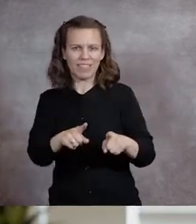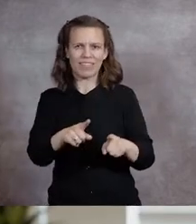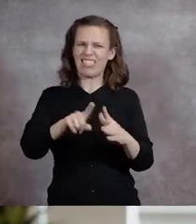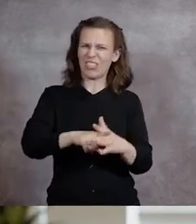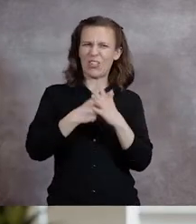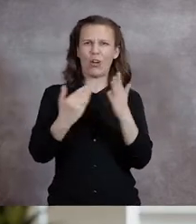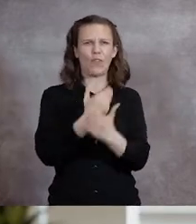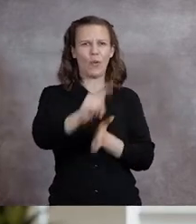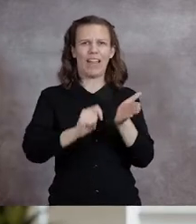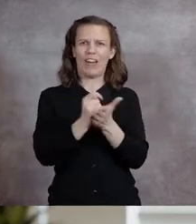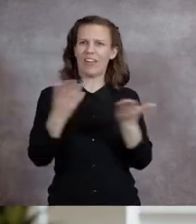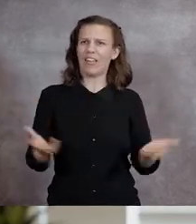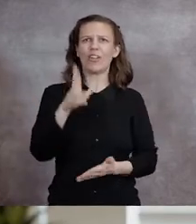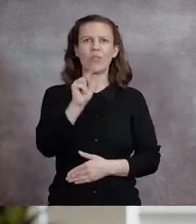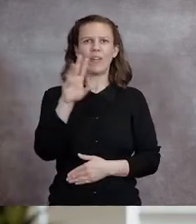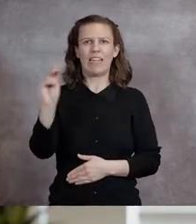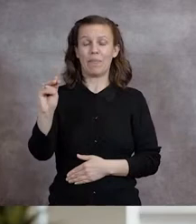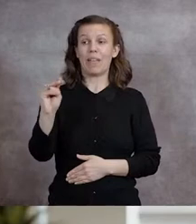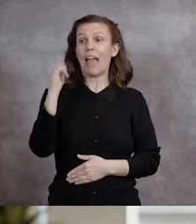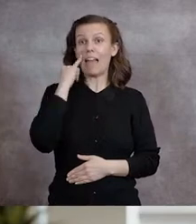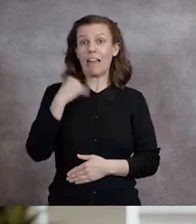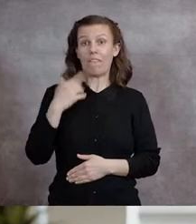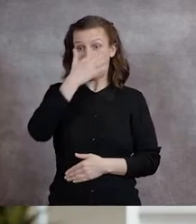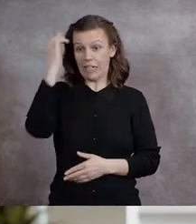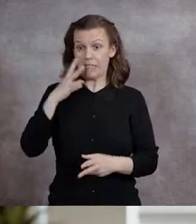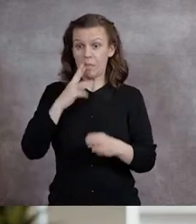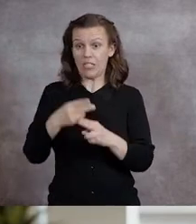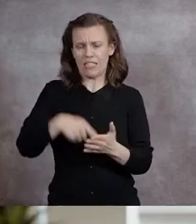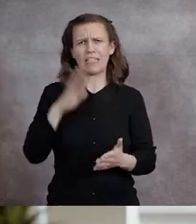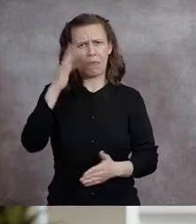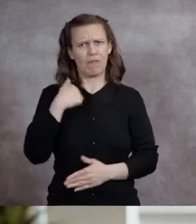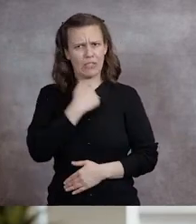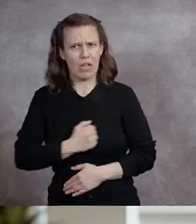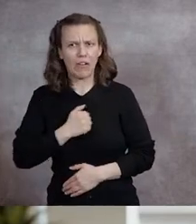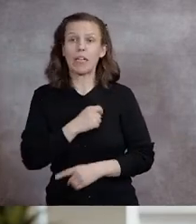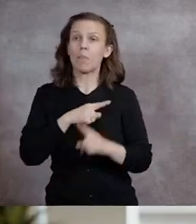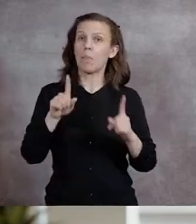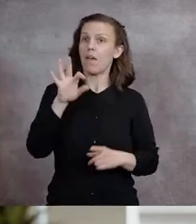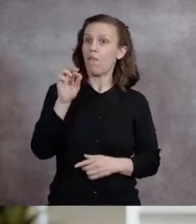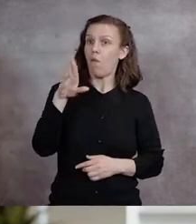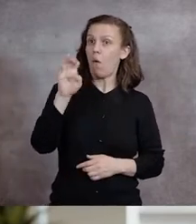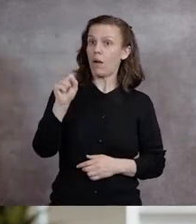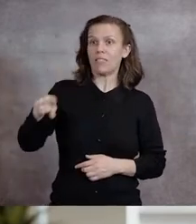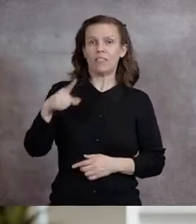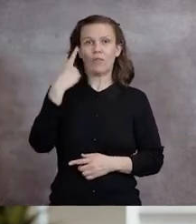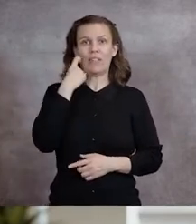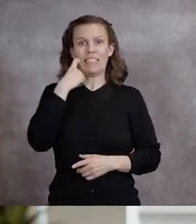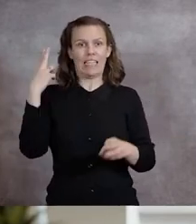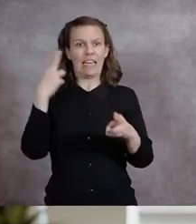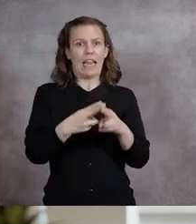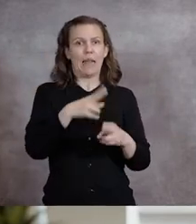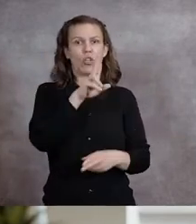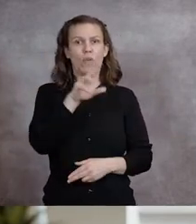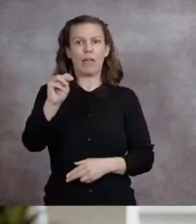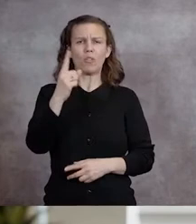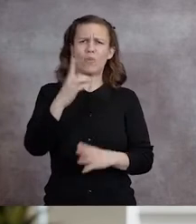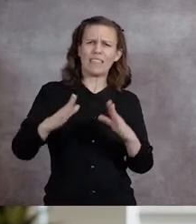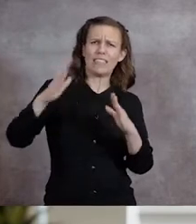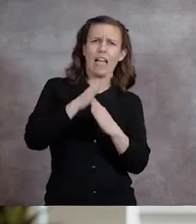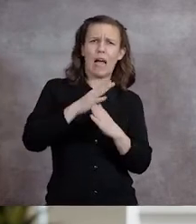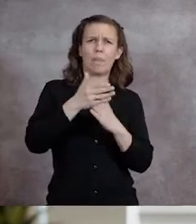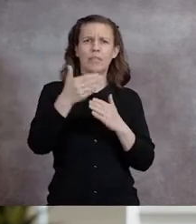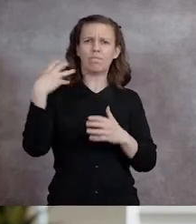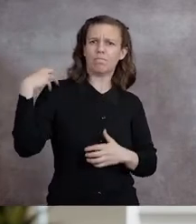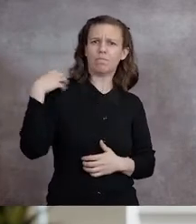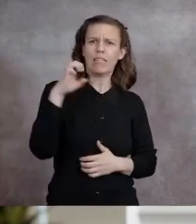And I would be remiss if I didn't mention that Forbes recently named the University of New Mexico as one of the best employers in the